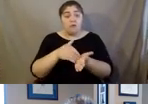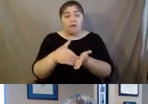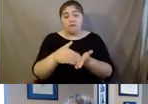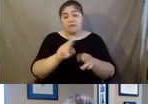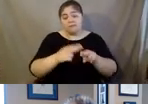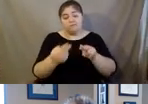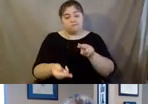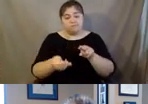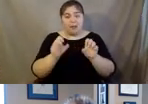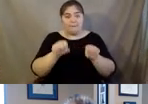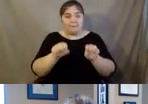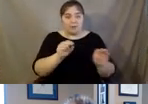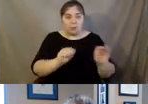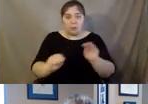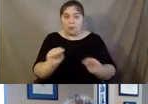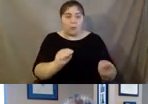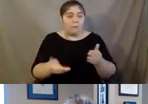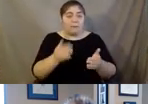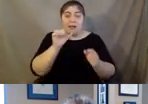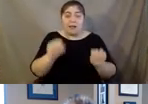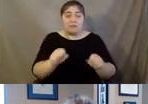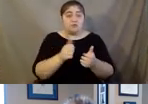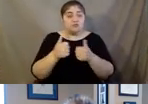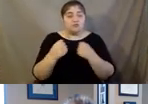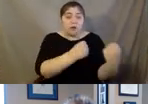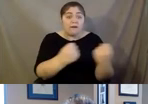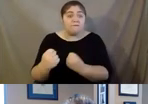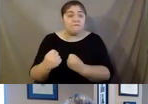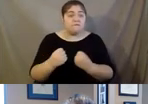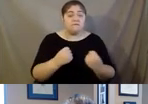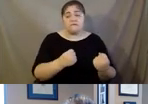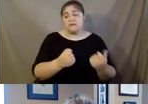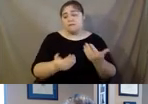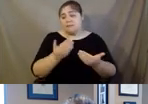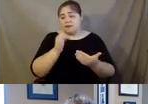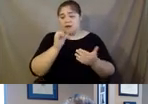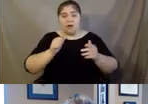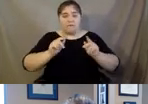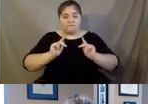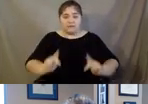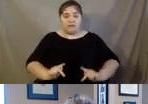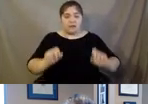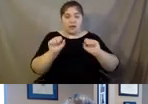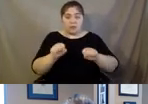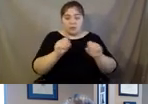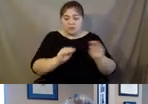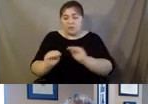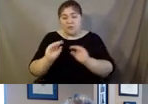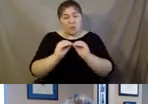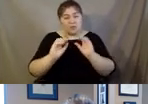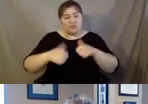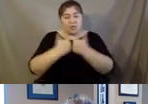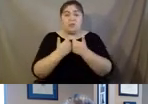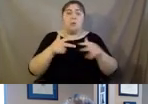mobility, we might not be able to drive any longer, or just physically getting around is a little bit more challenging.